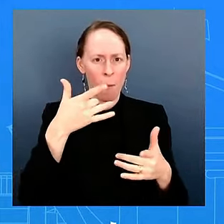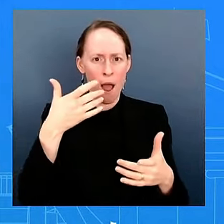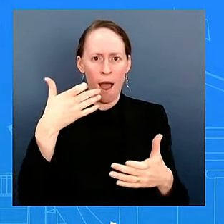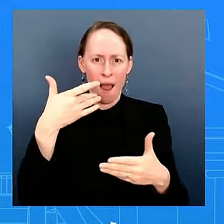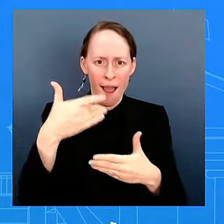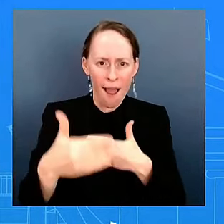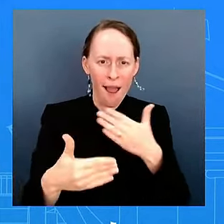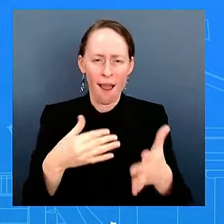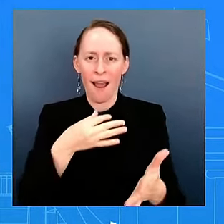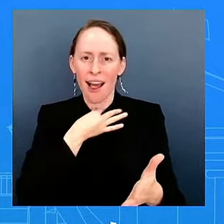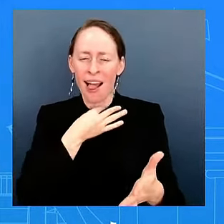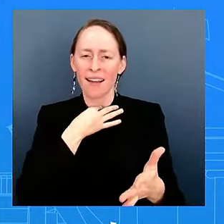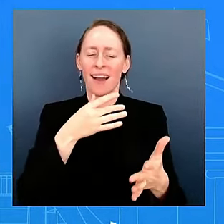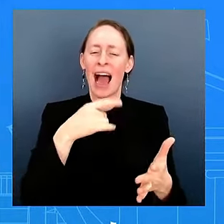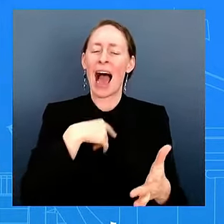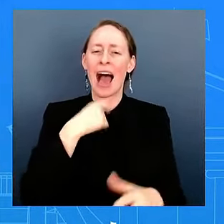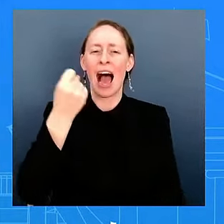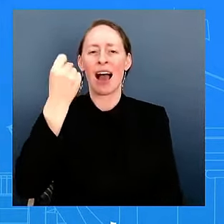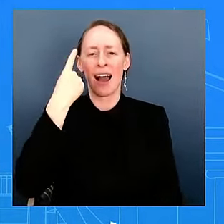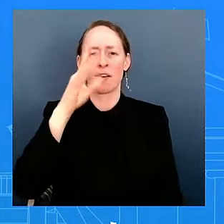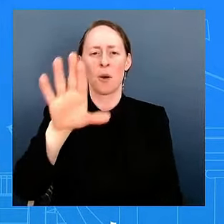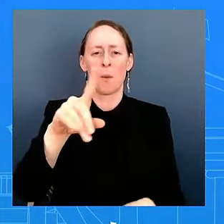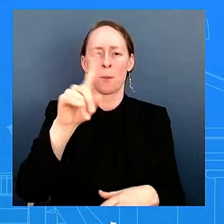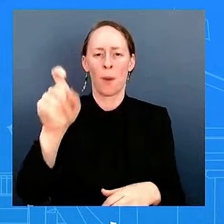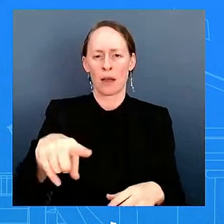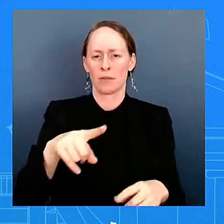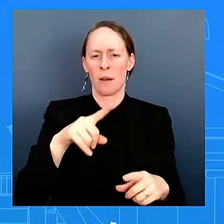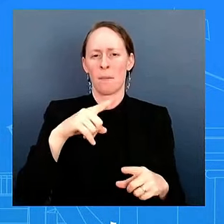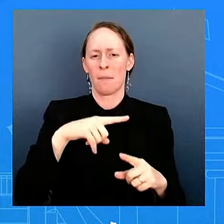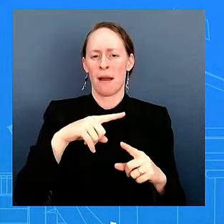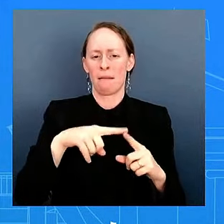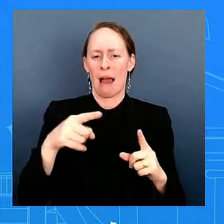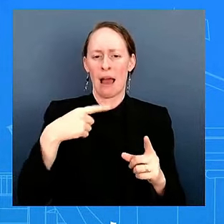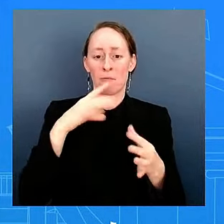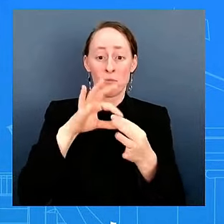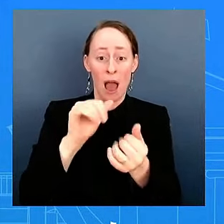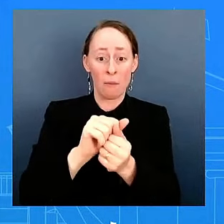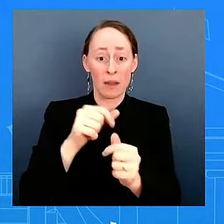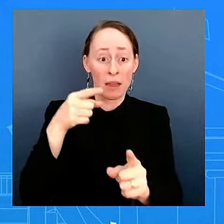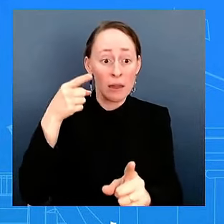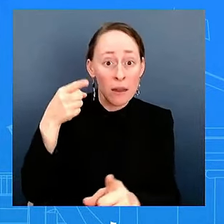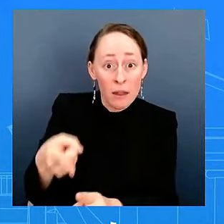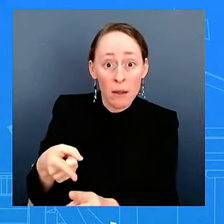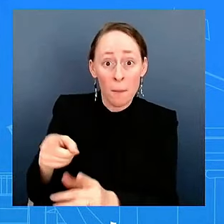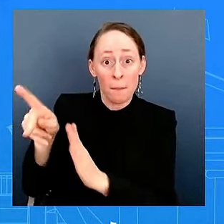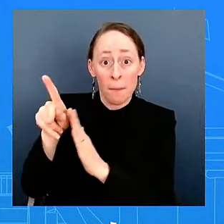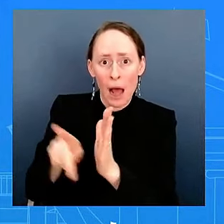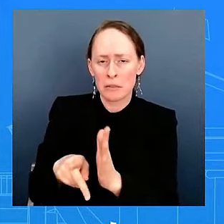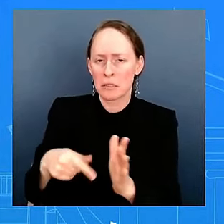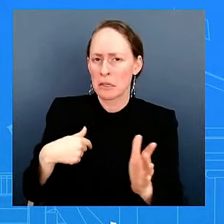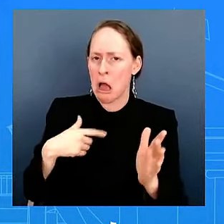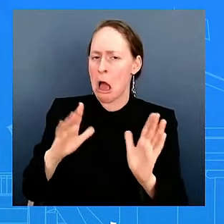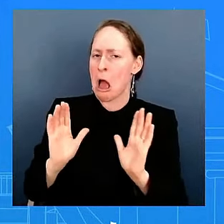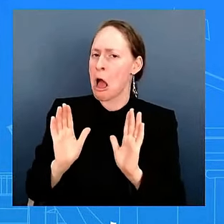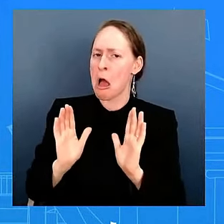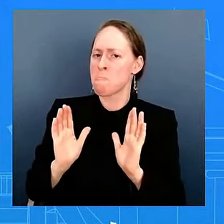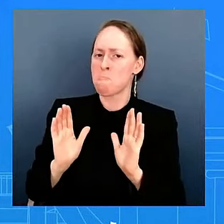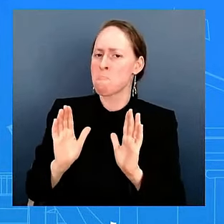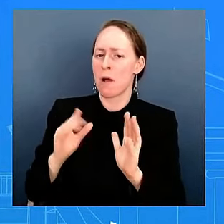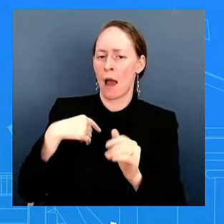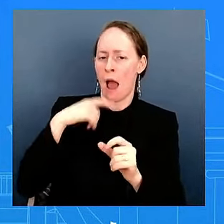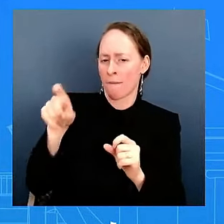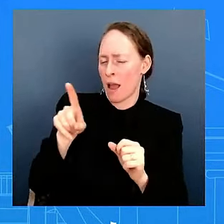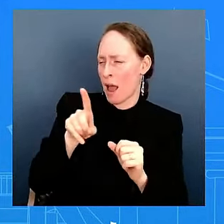go back. I don't want to talk about a change of policy or anything like that without talking to the team. Okay. And then just one other one.